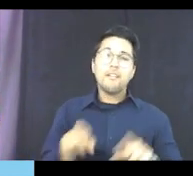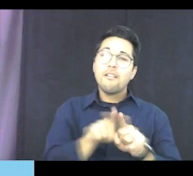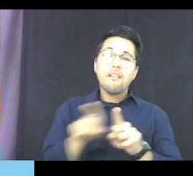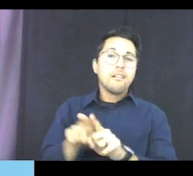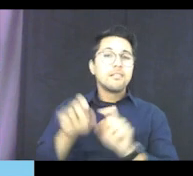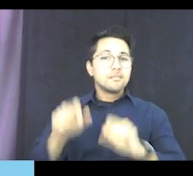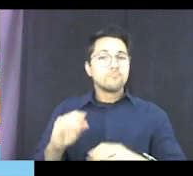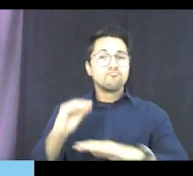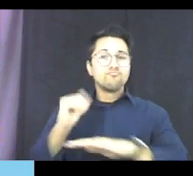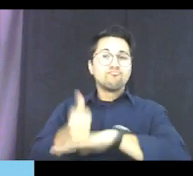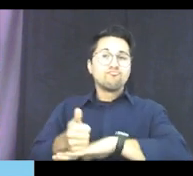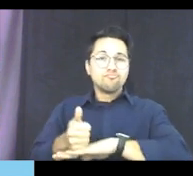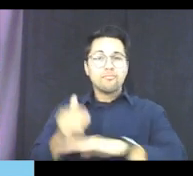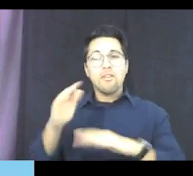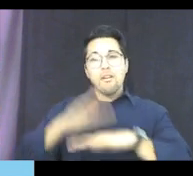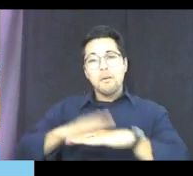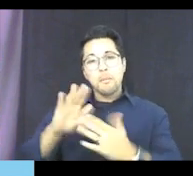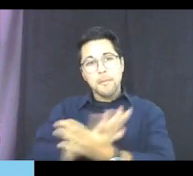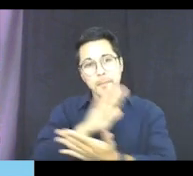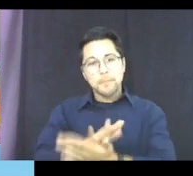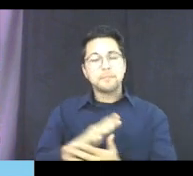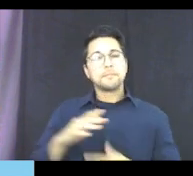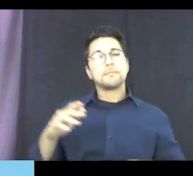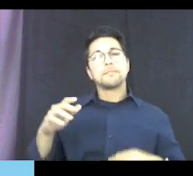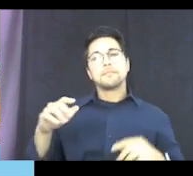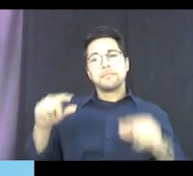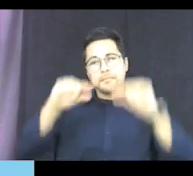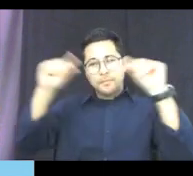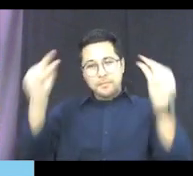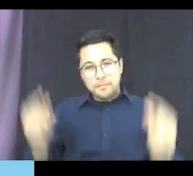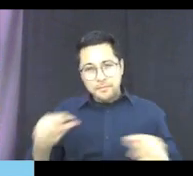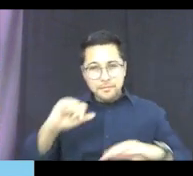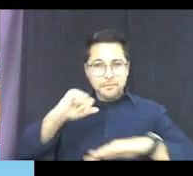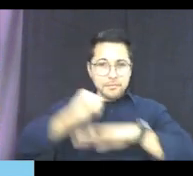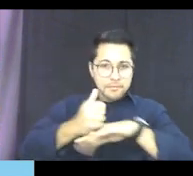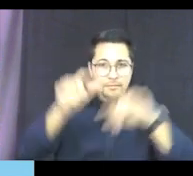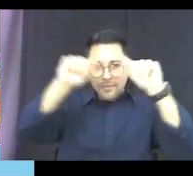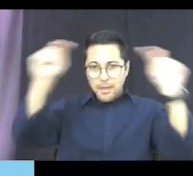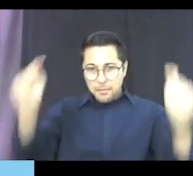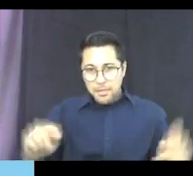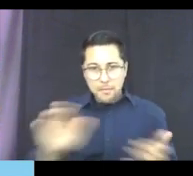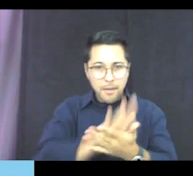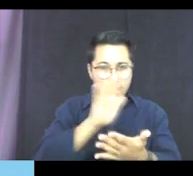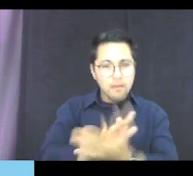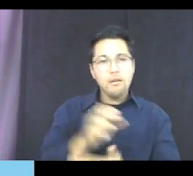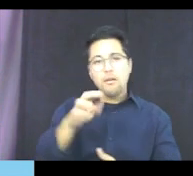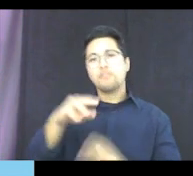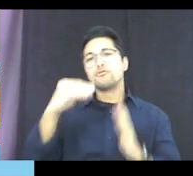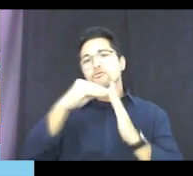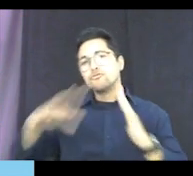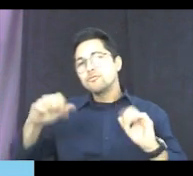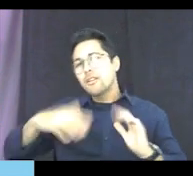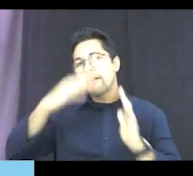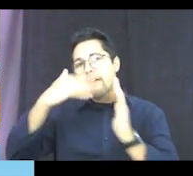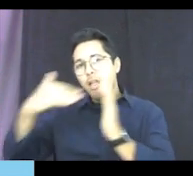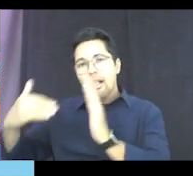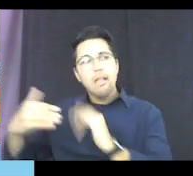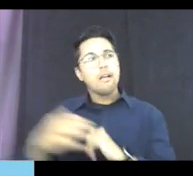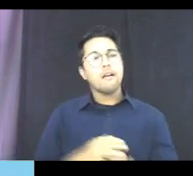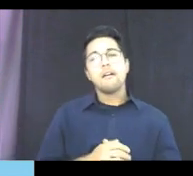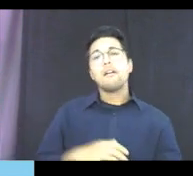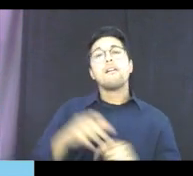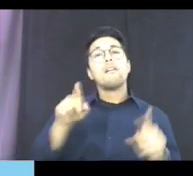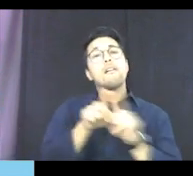can also put it on paper to define the edges of the paper, or you can make a design so your student can kind of color in or paint into those lines.